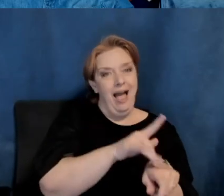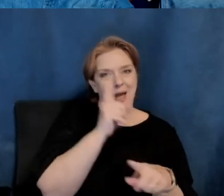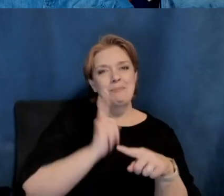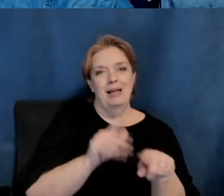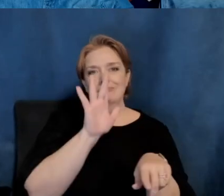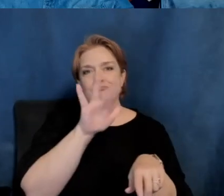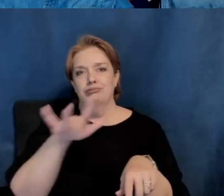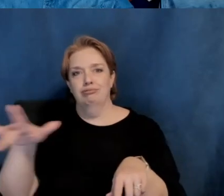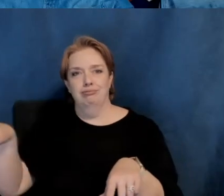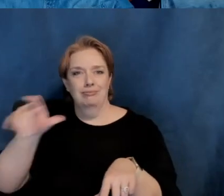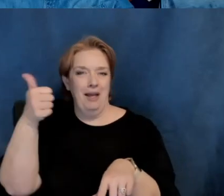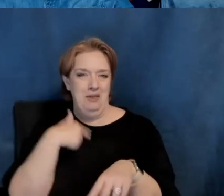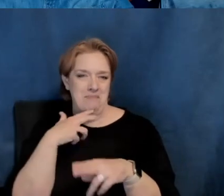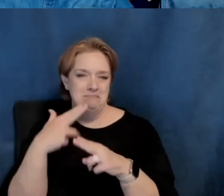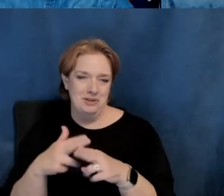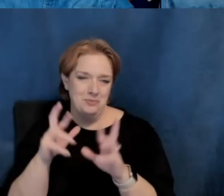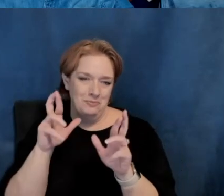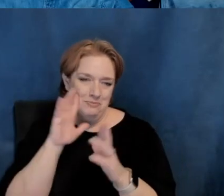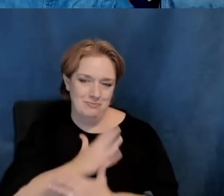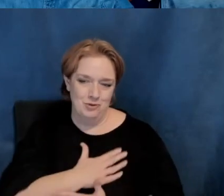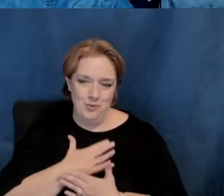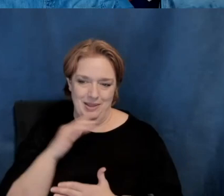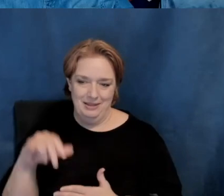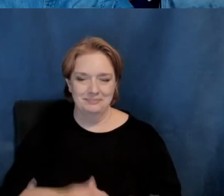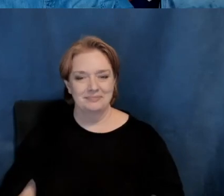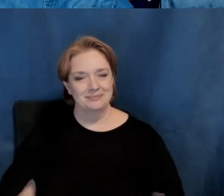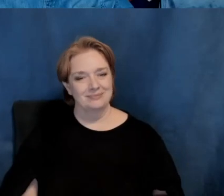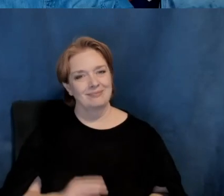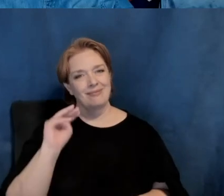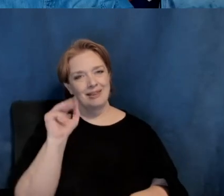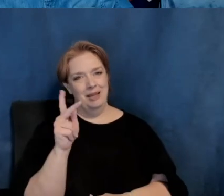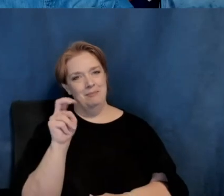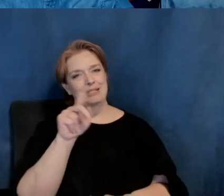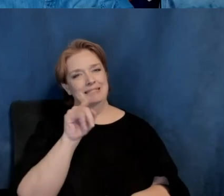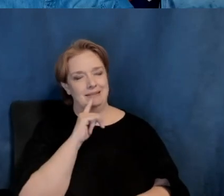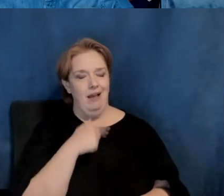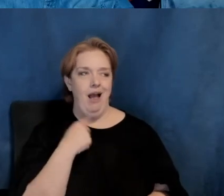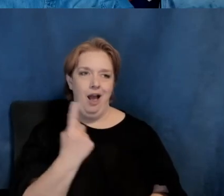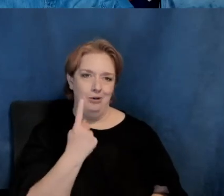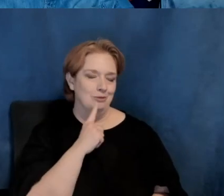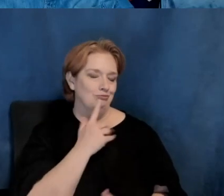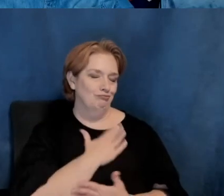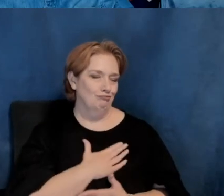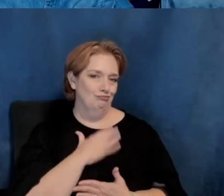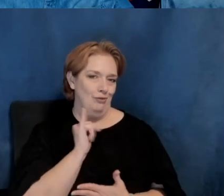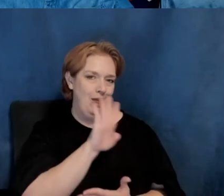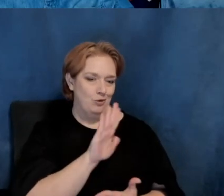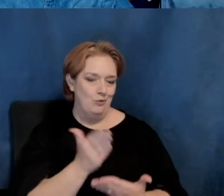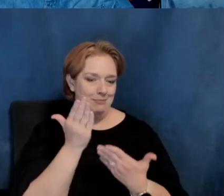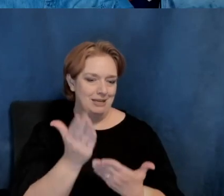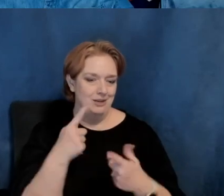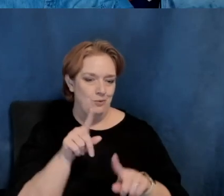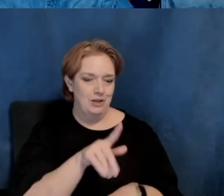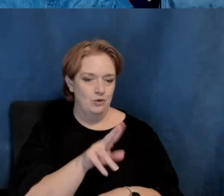for that. Absolutely. Yeah. I, I, I personally always love the recommendations when, when traveling. It's so fun to see, um,